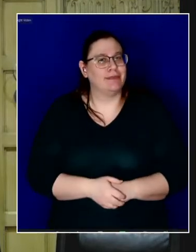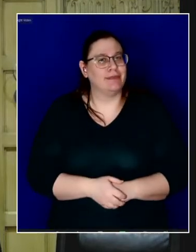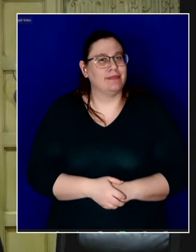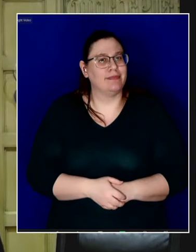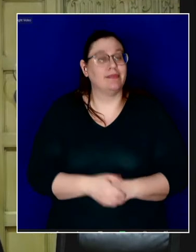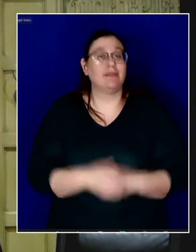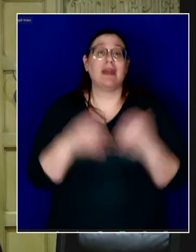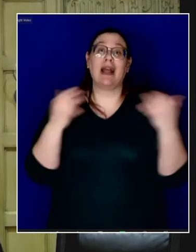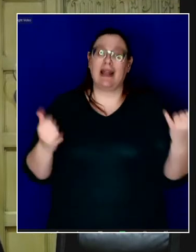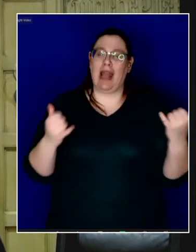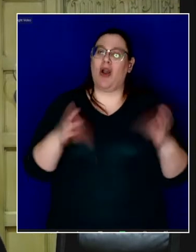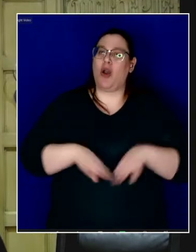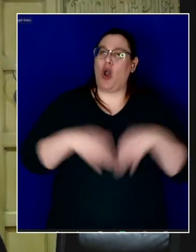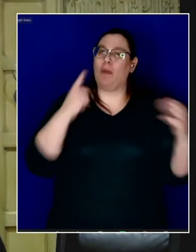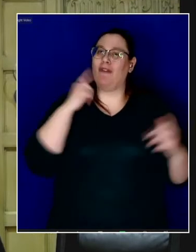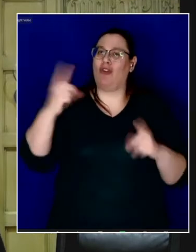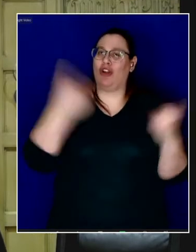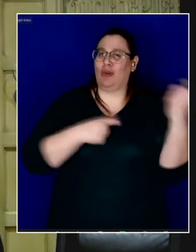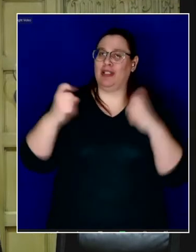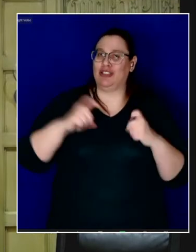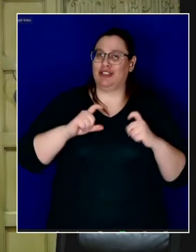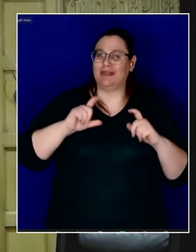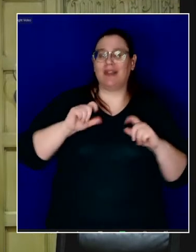With that, I'm happy to answer questions.